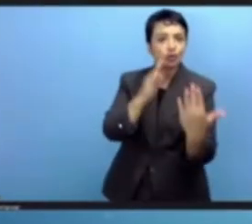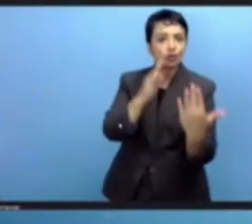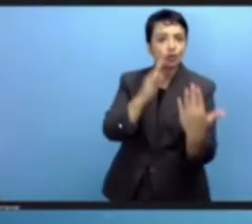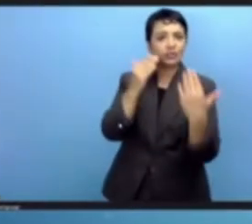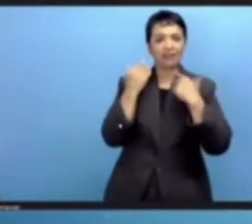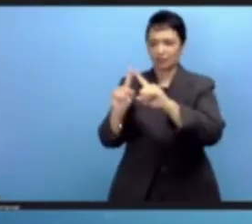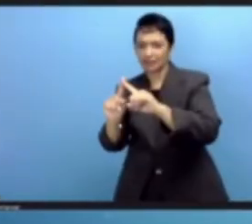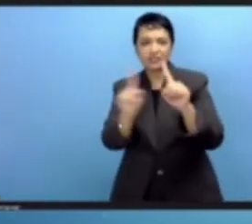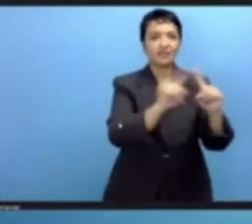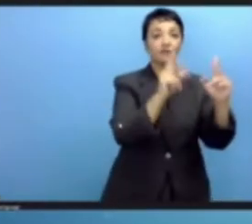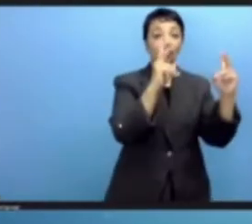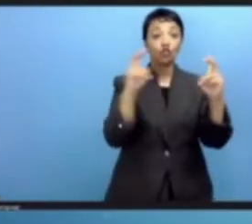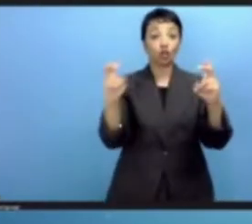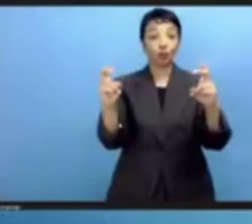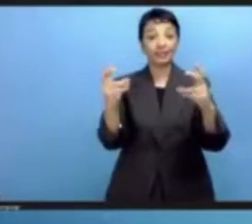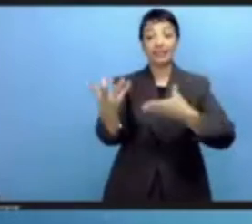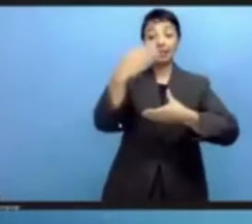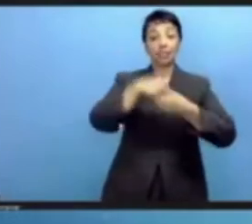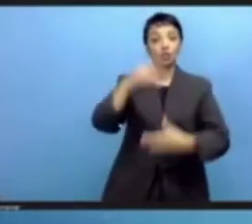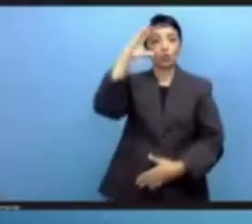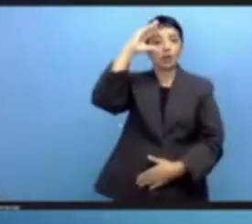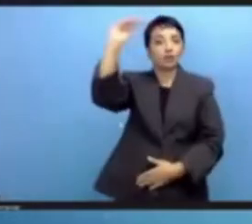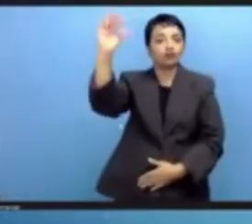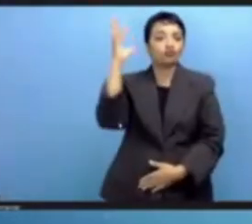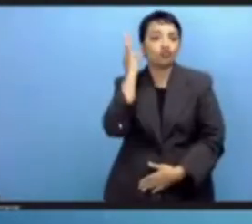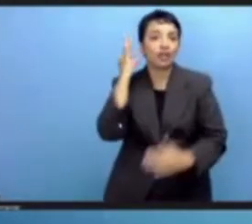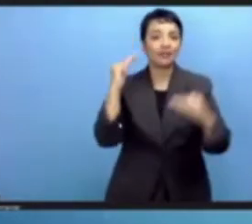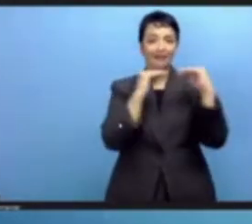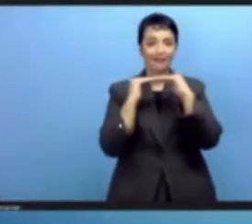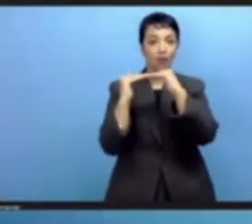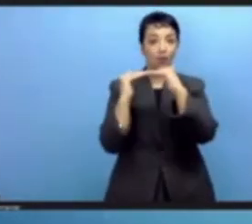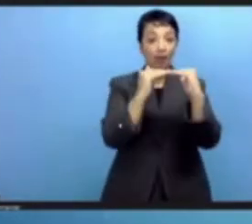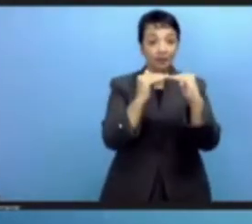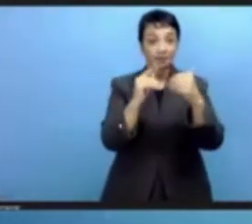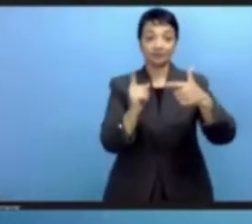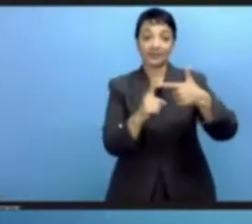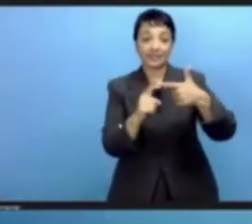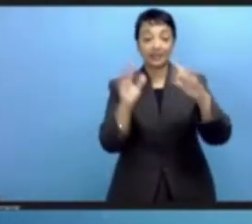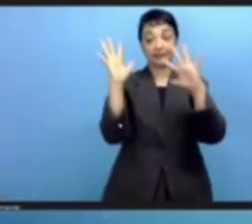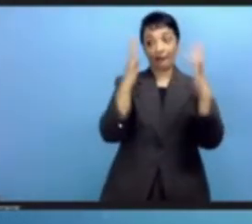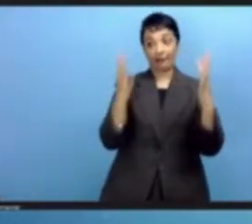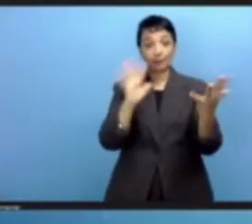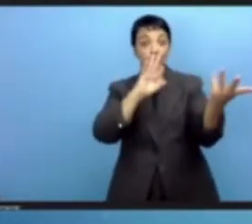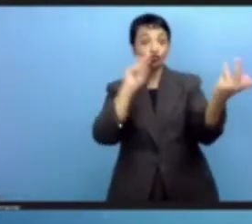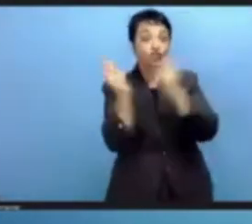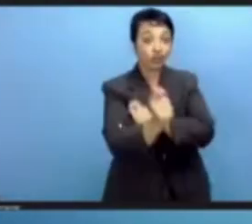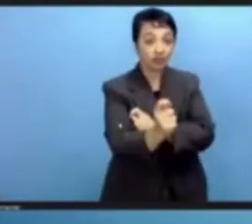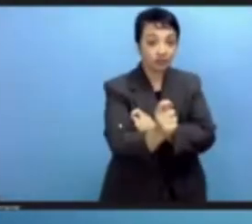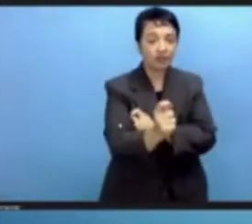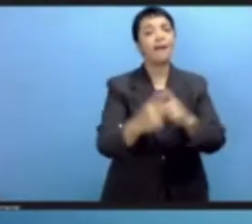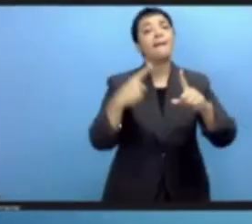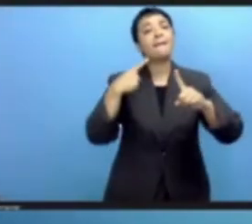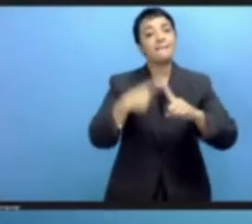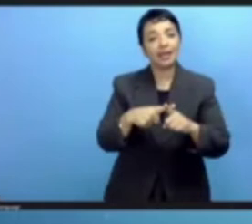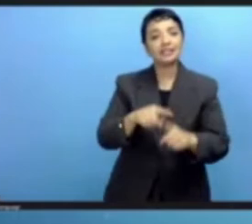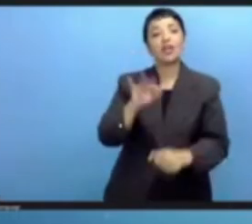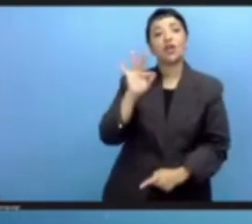equality, including climate change. and the 303